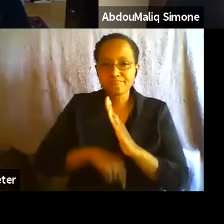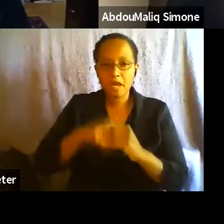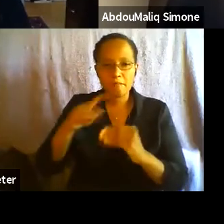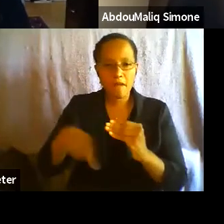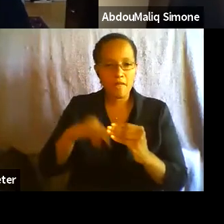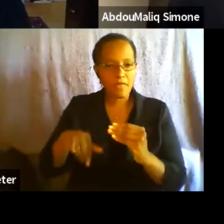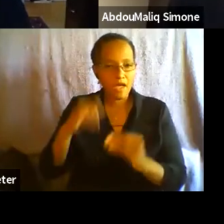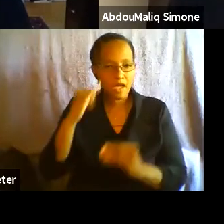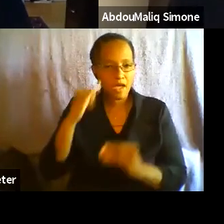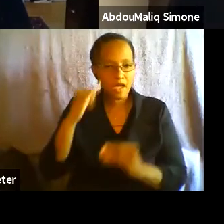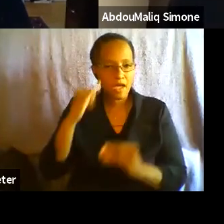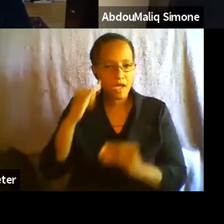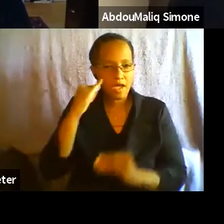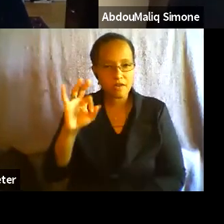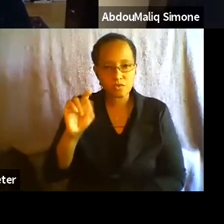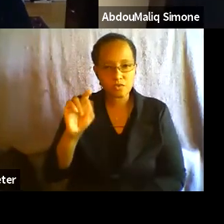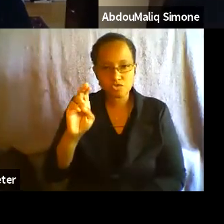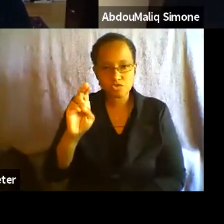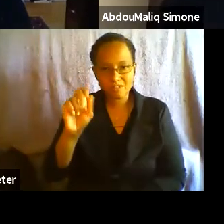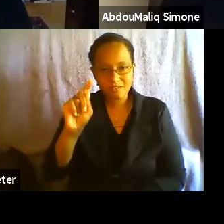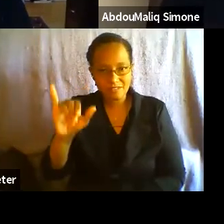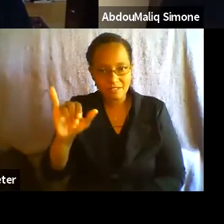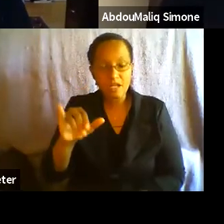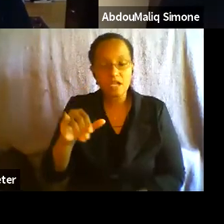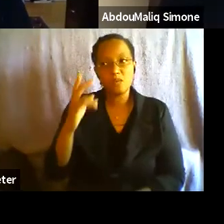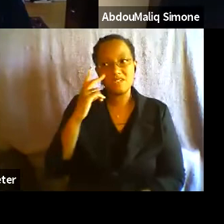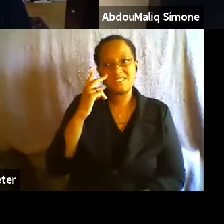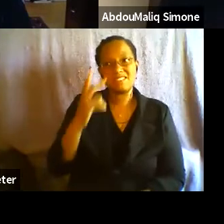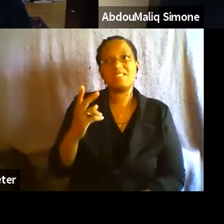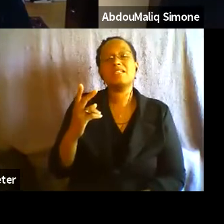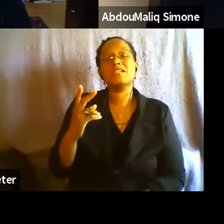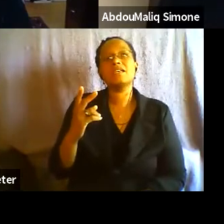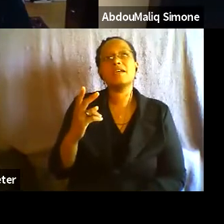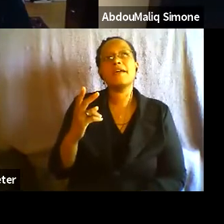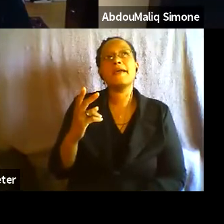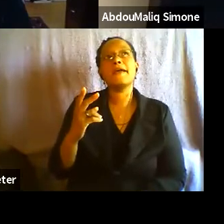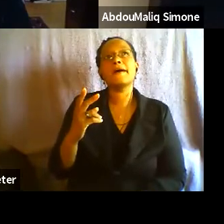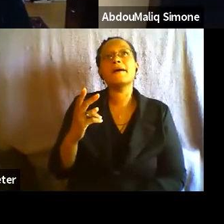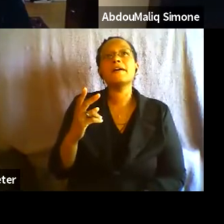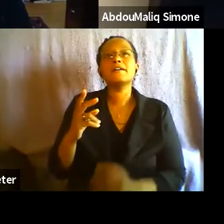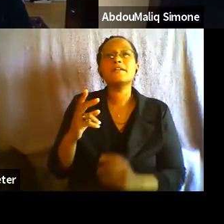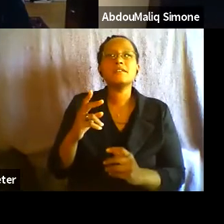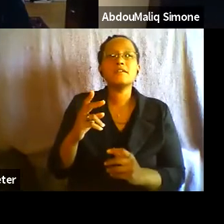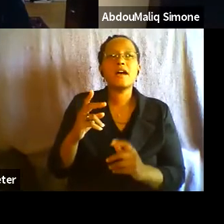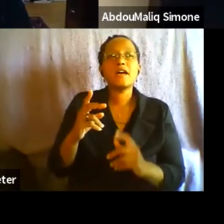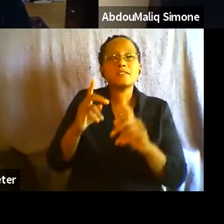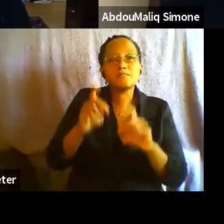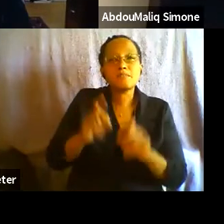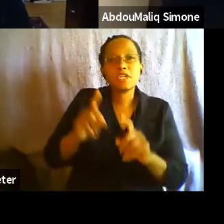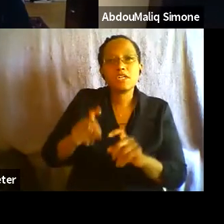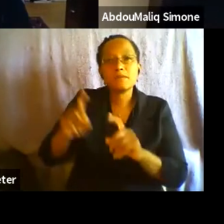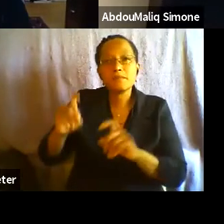Futurity is what we see when we see the particular kinds of experiments that people have put into